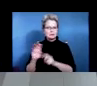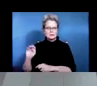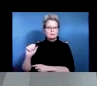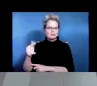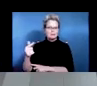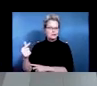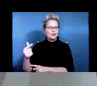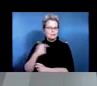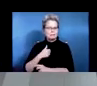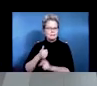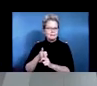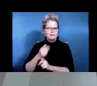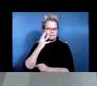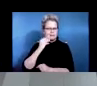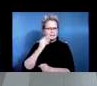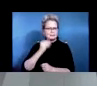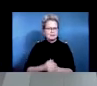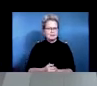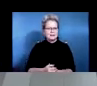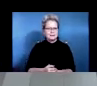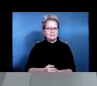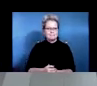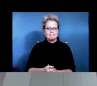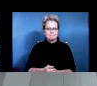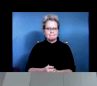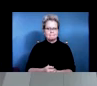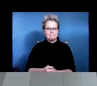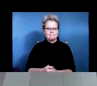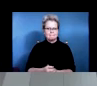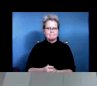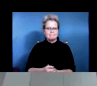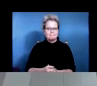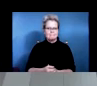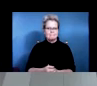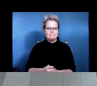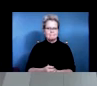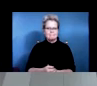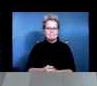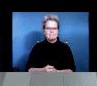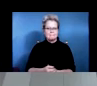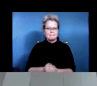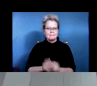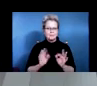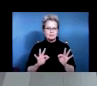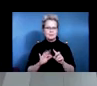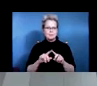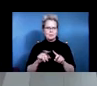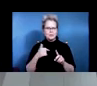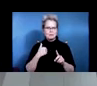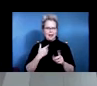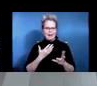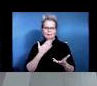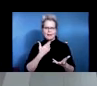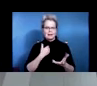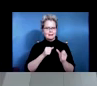um as having the consistent relationship with clients and regular communication I get to know them very